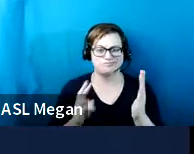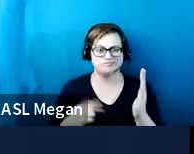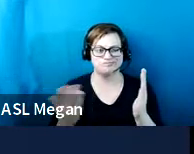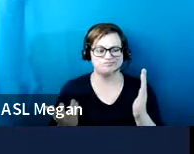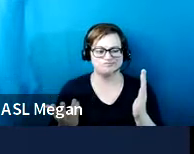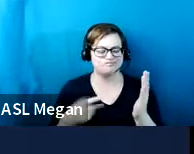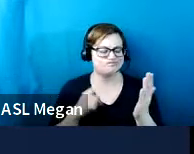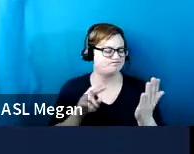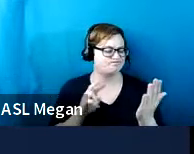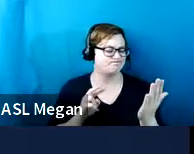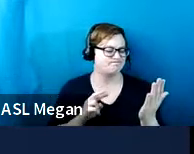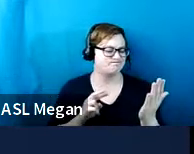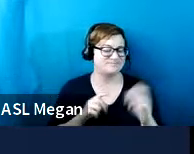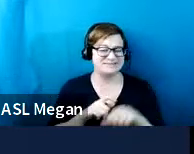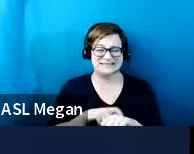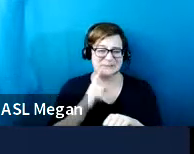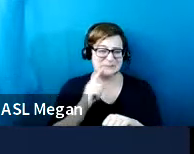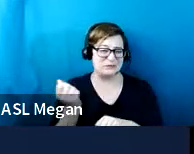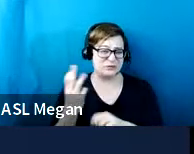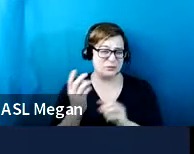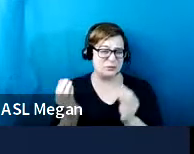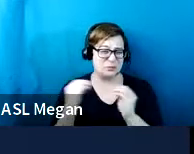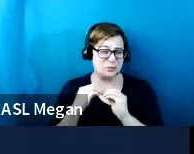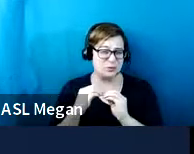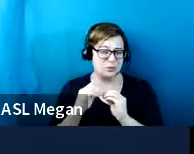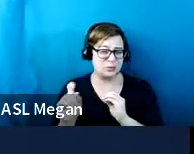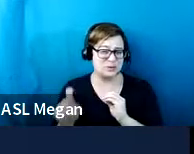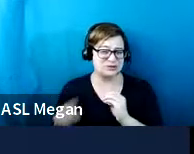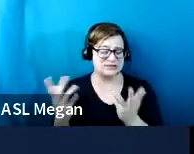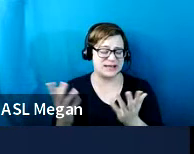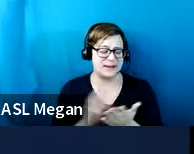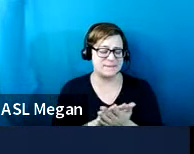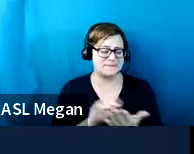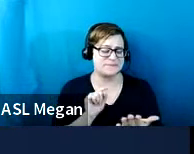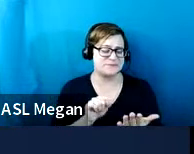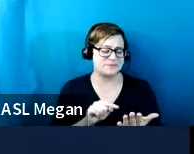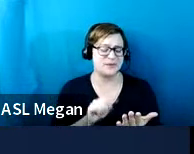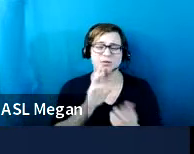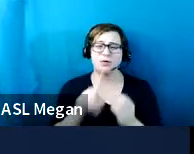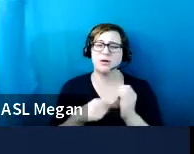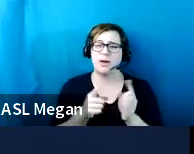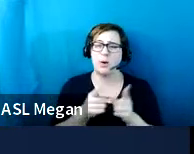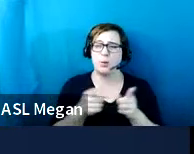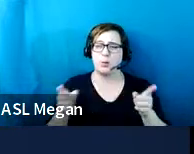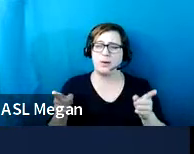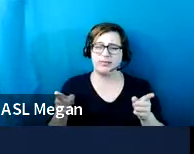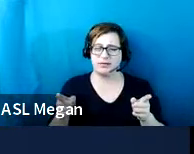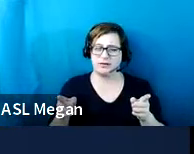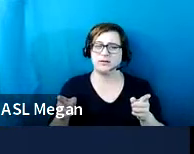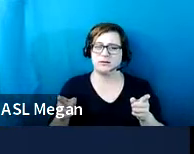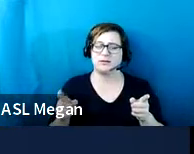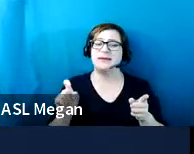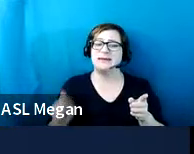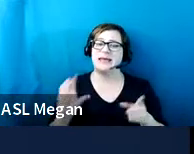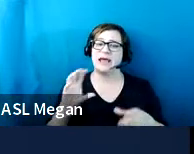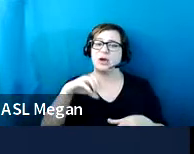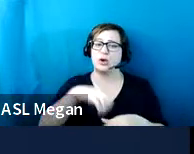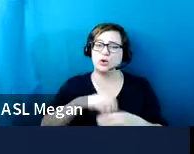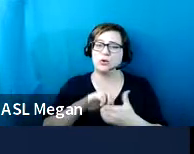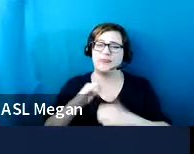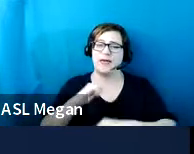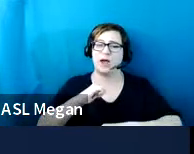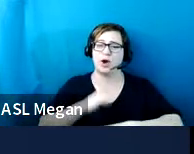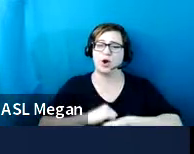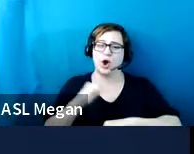and we've got time for just a few more, uh, for width. Can we include the concrete curb gutter to